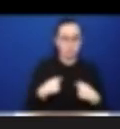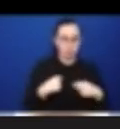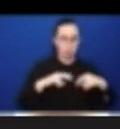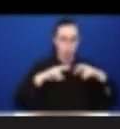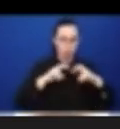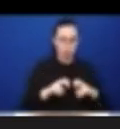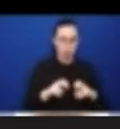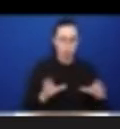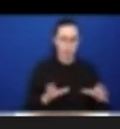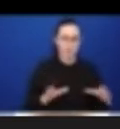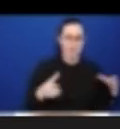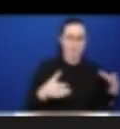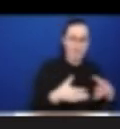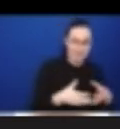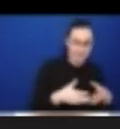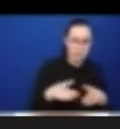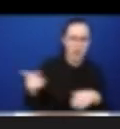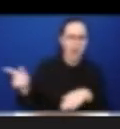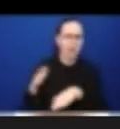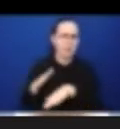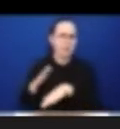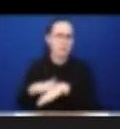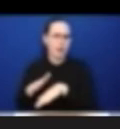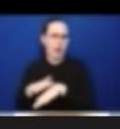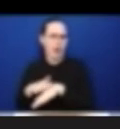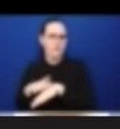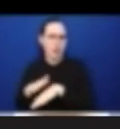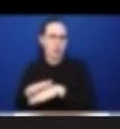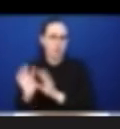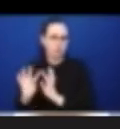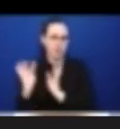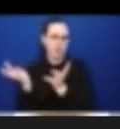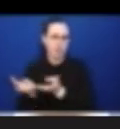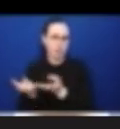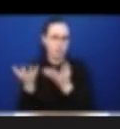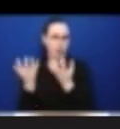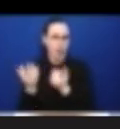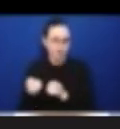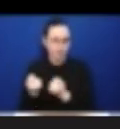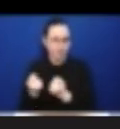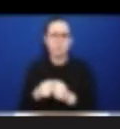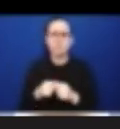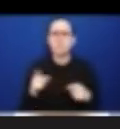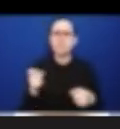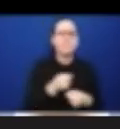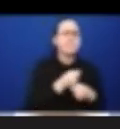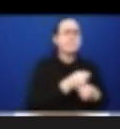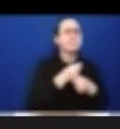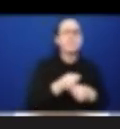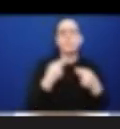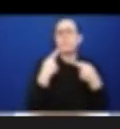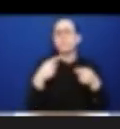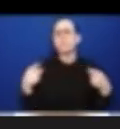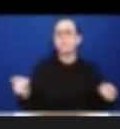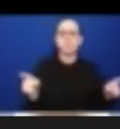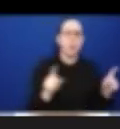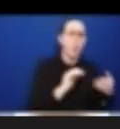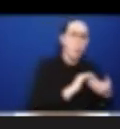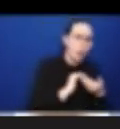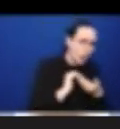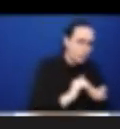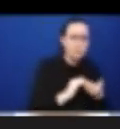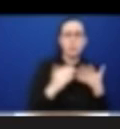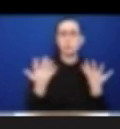represents not only organizations, but as well as youth and families all